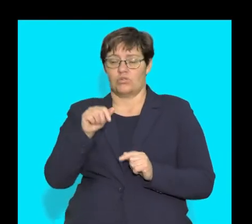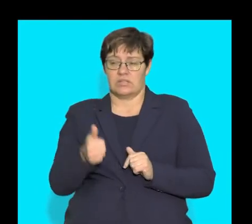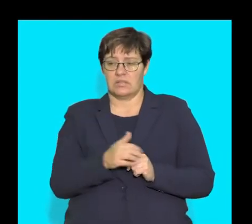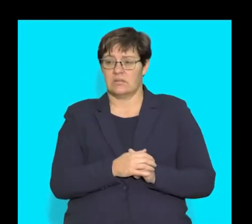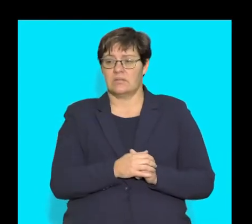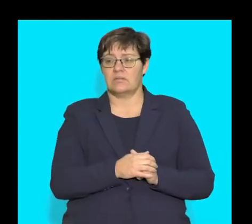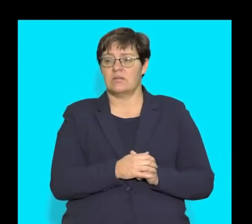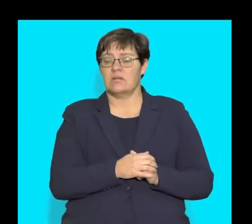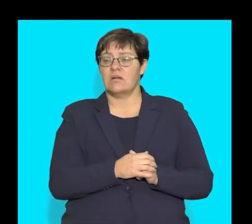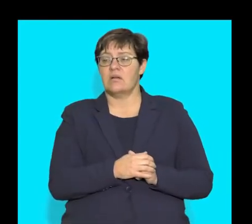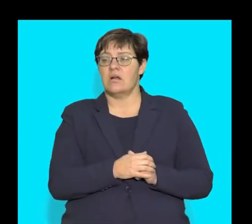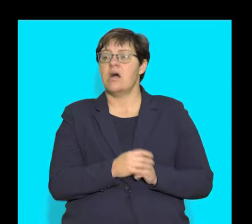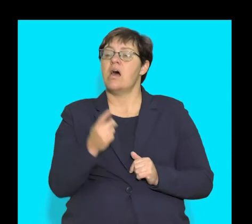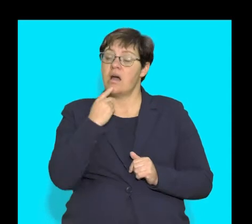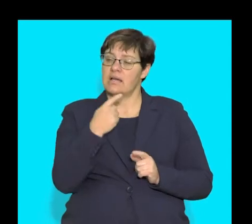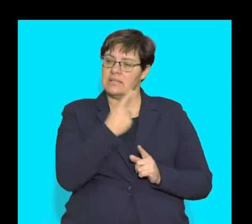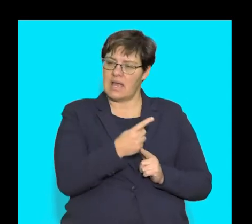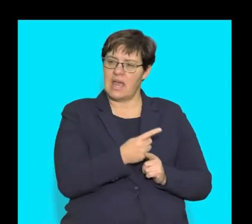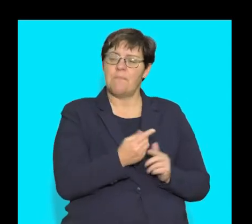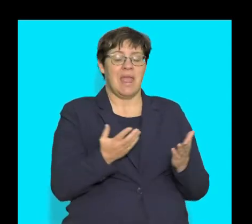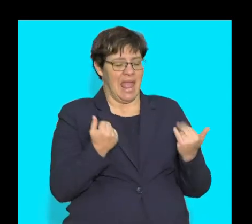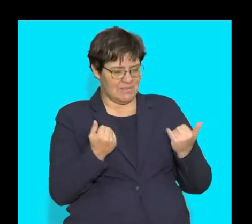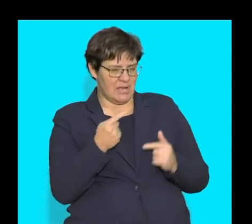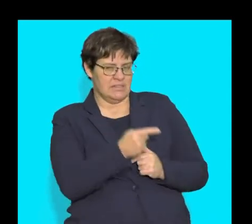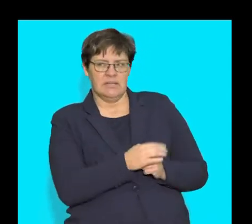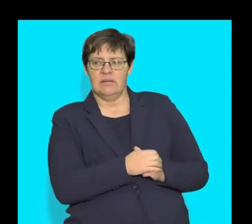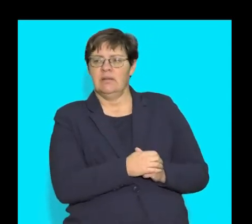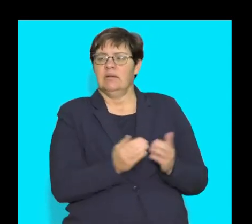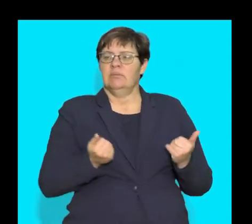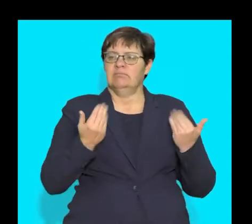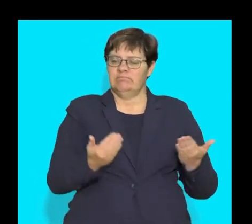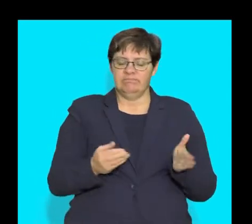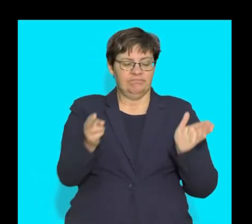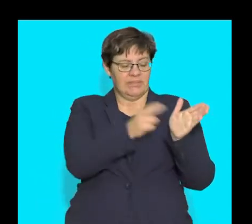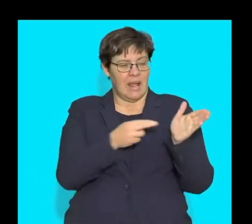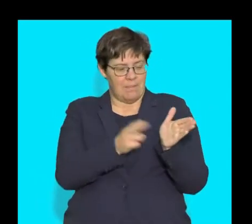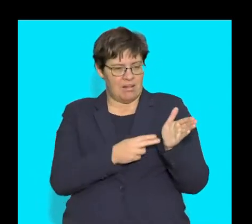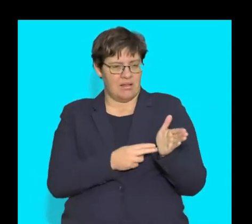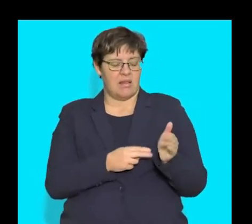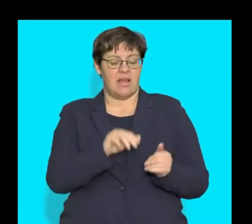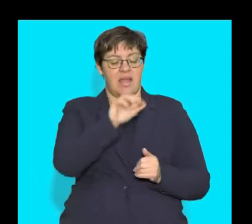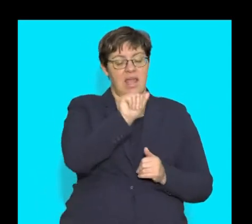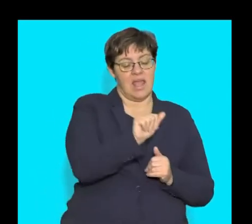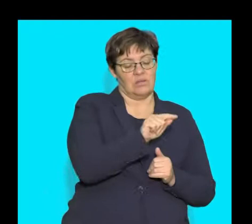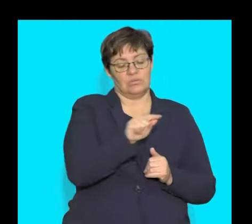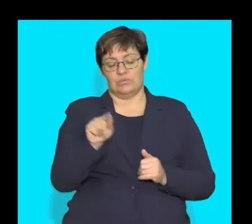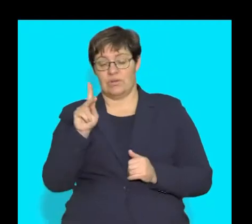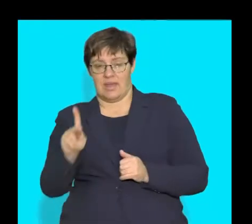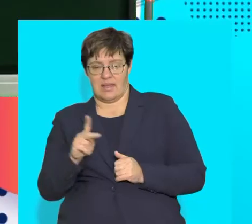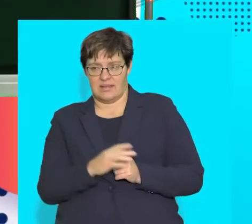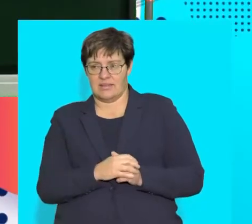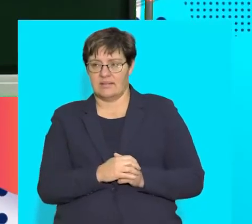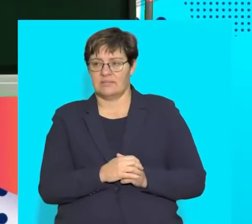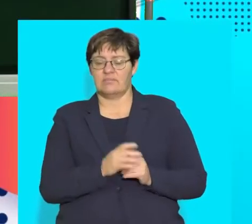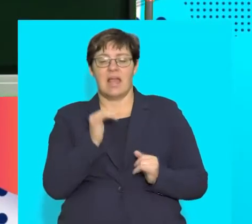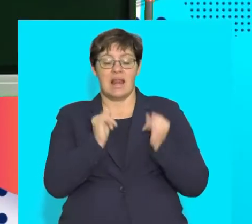So question one, as anticipated, provide labels for parts labeled A to K, 11 marks. Well